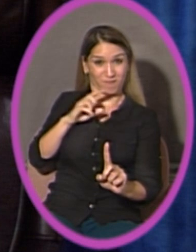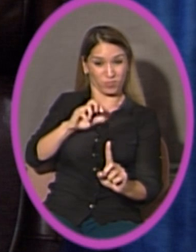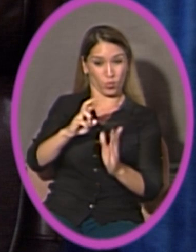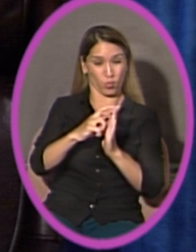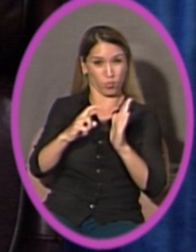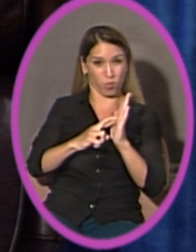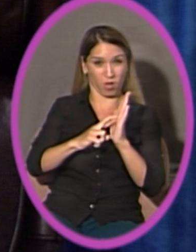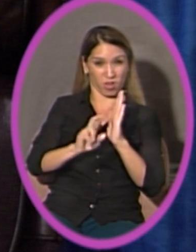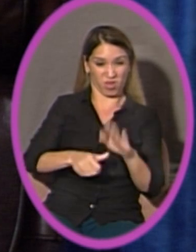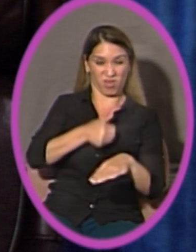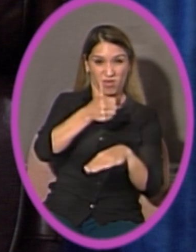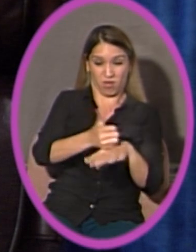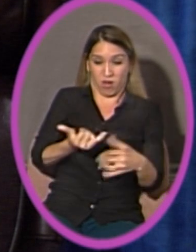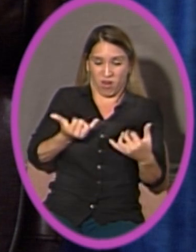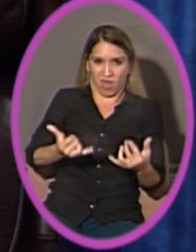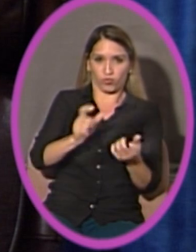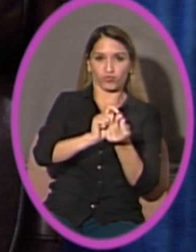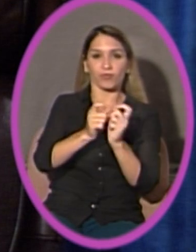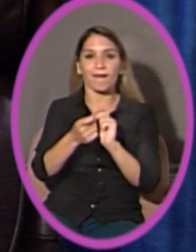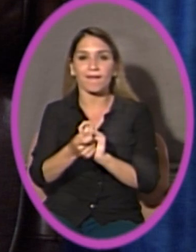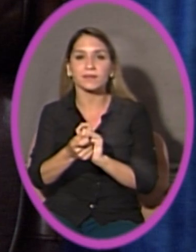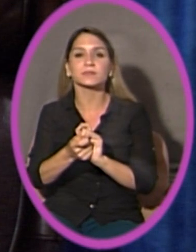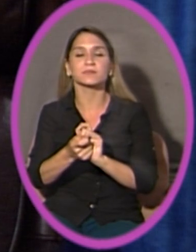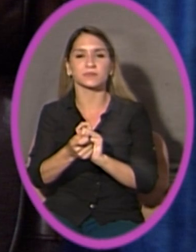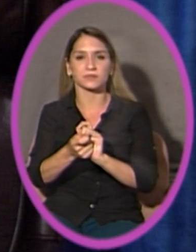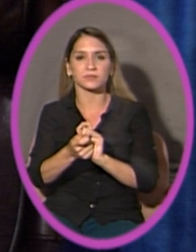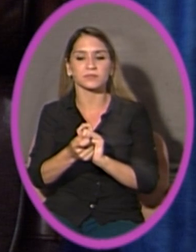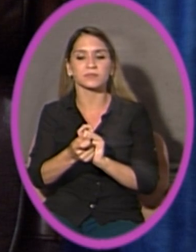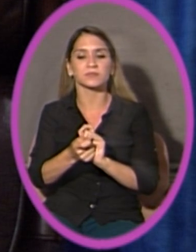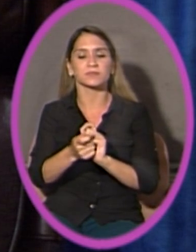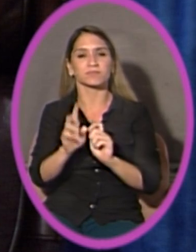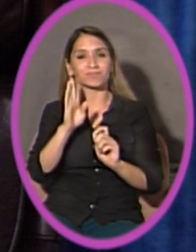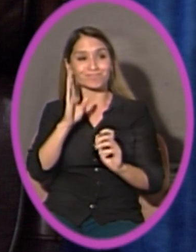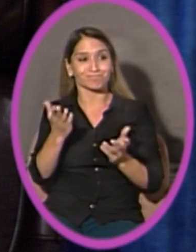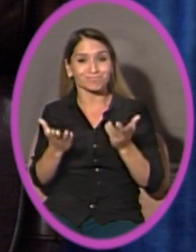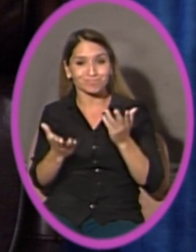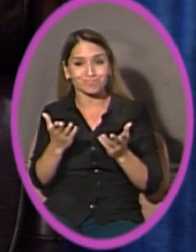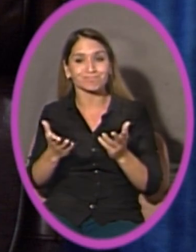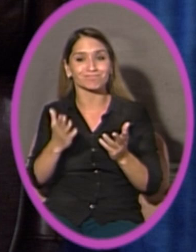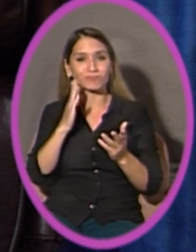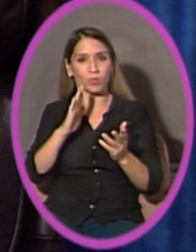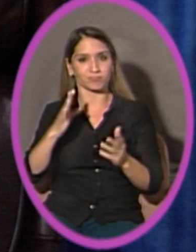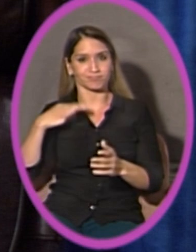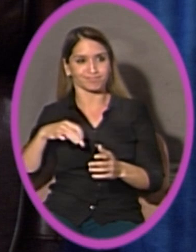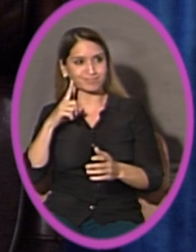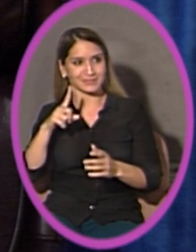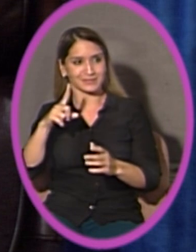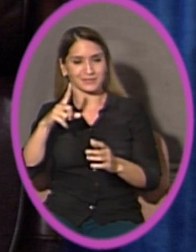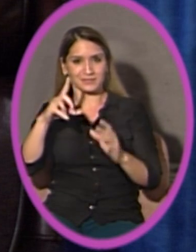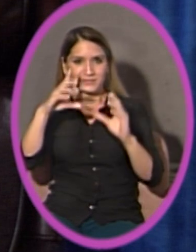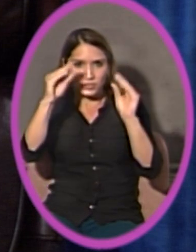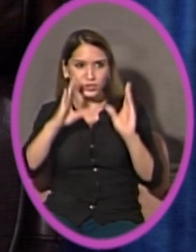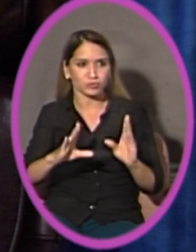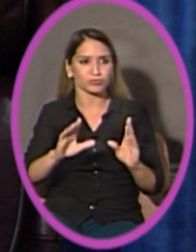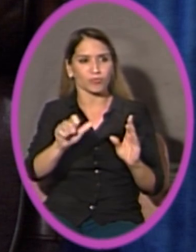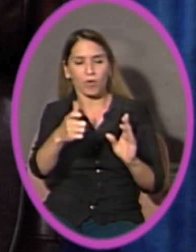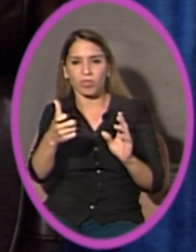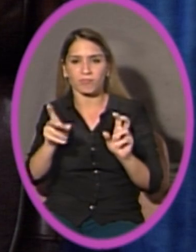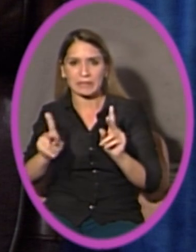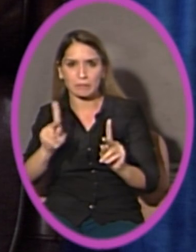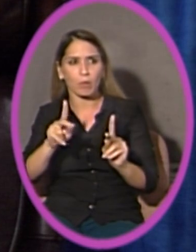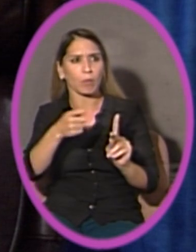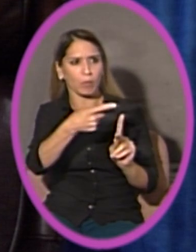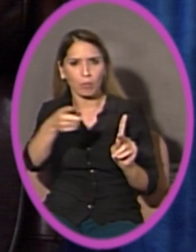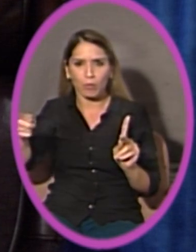staff, whether it's principals, teachers, or everyone else, would certainly be allowed